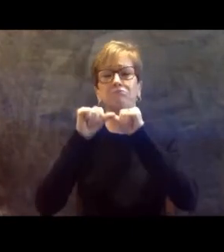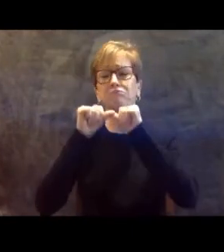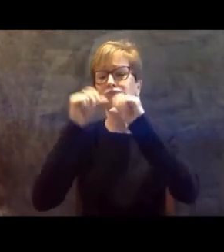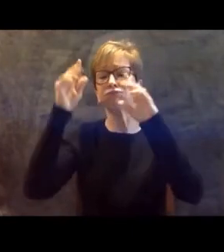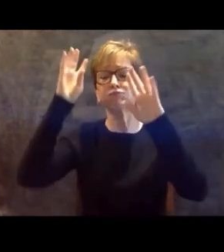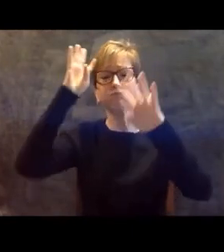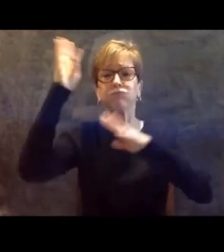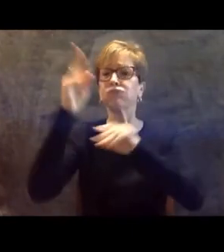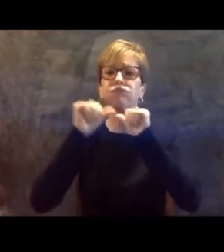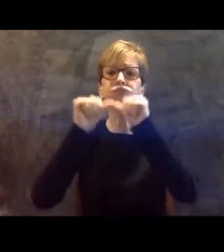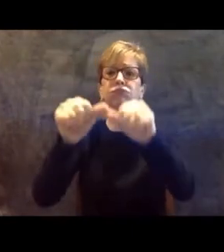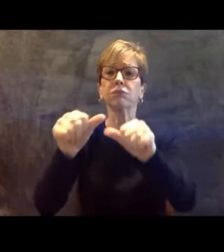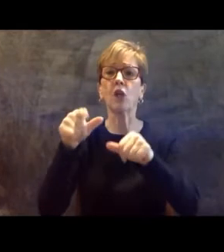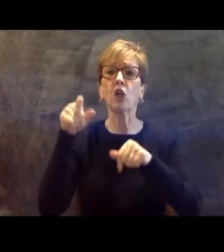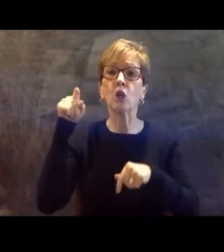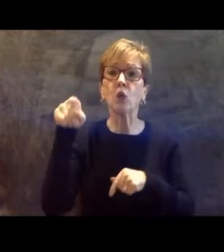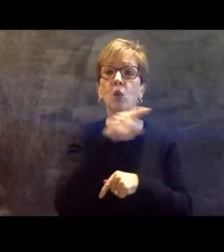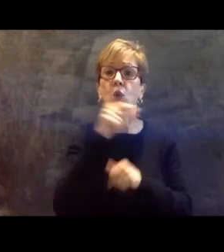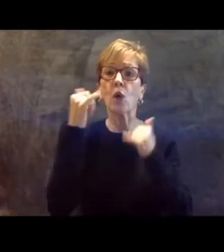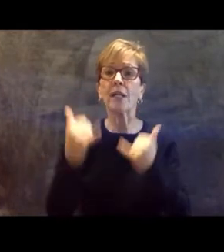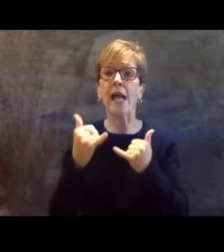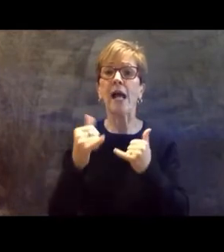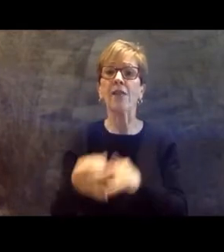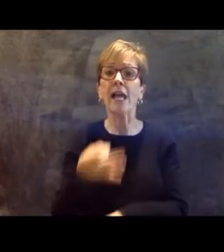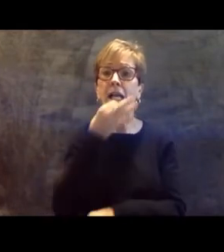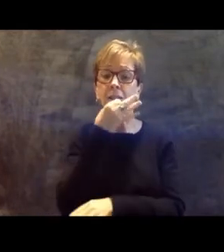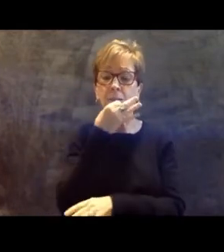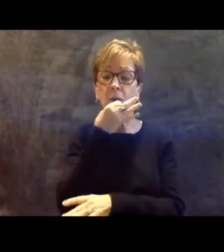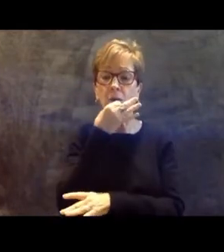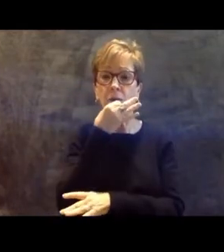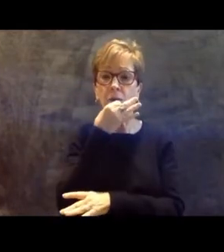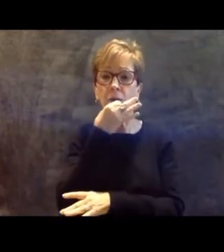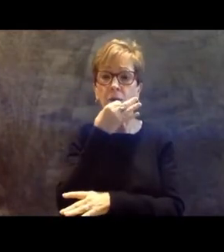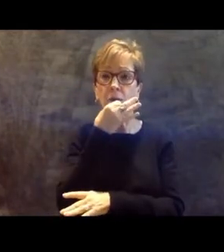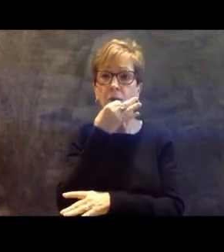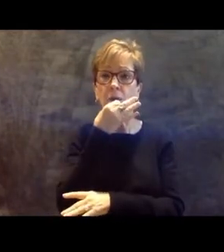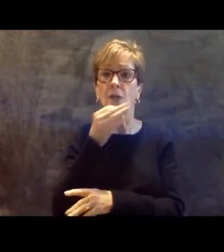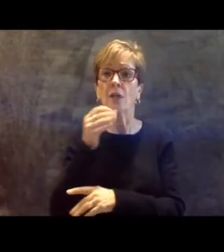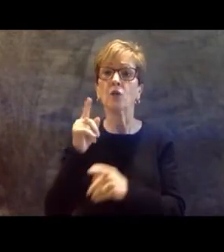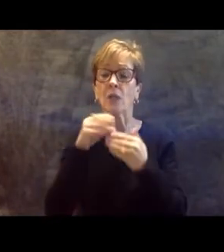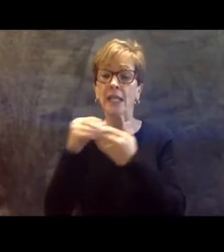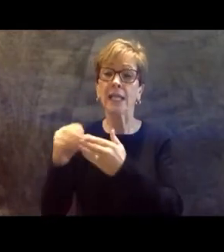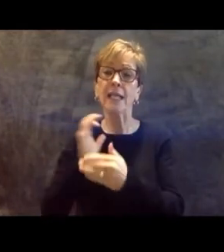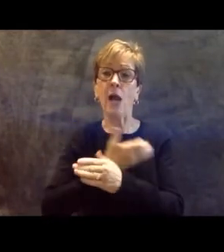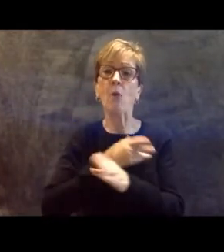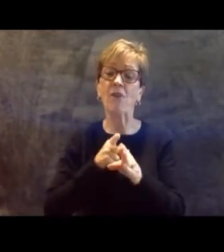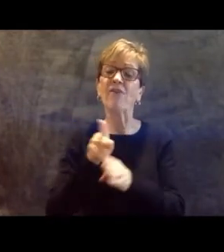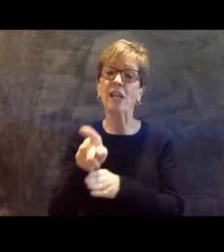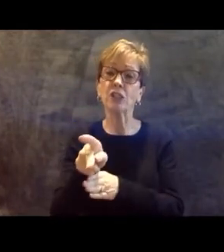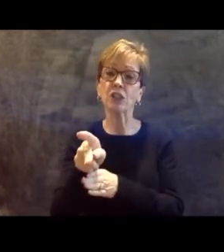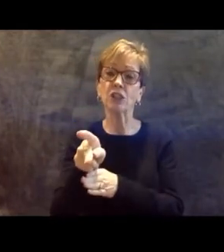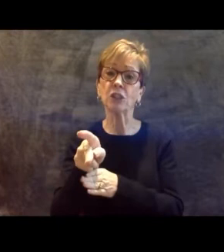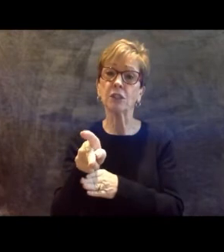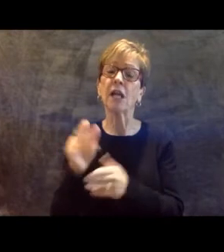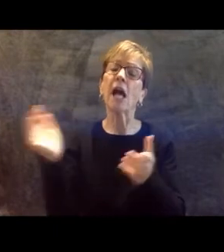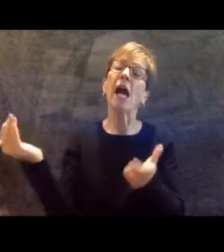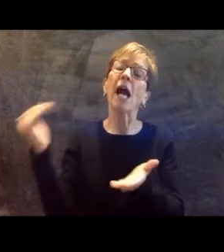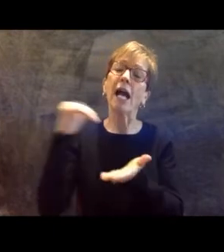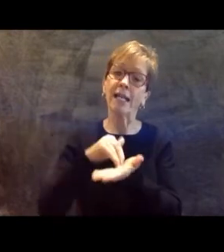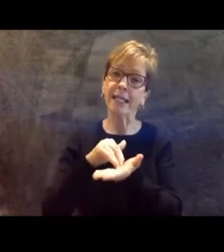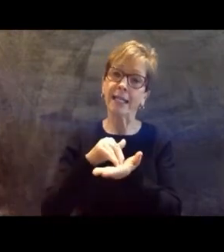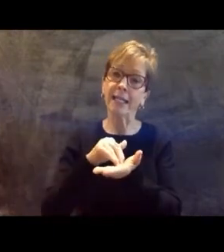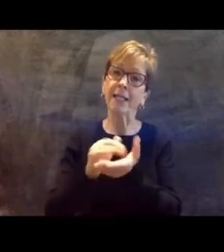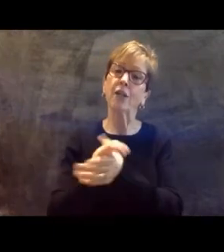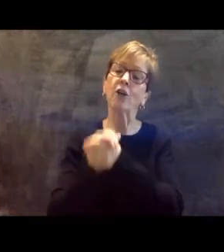you are the expert to lead our profession. Again, congratulations on your